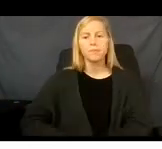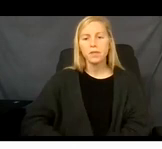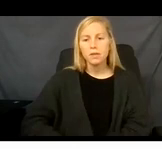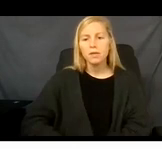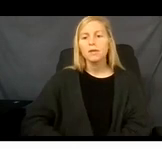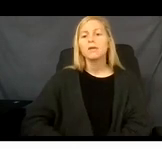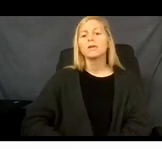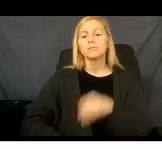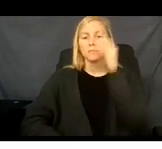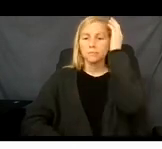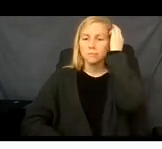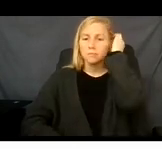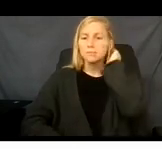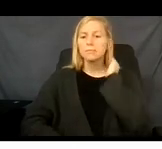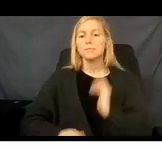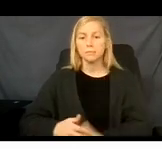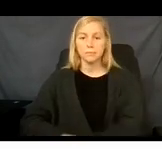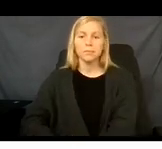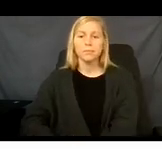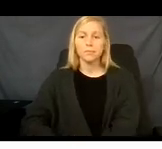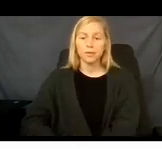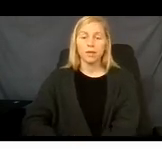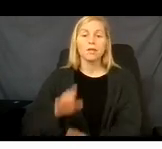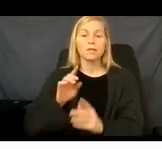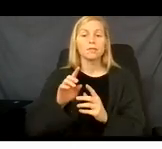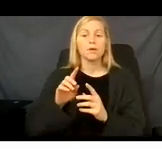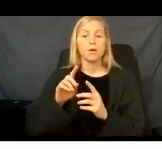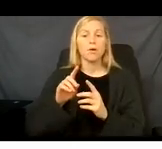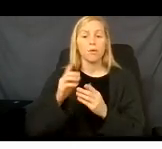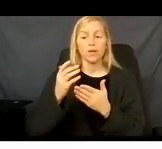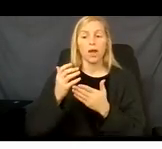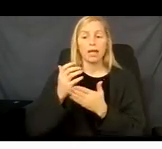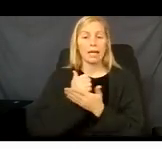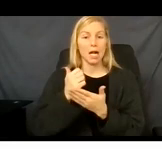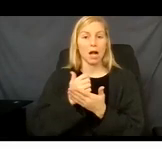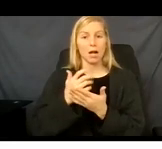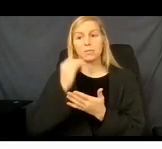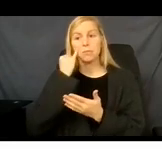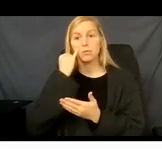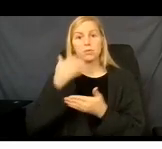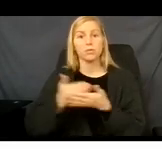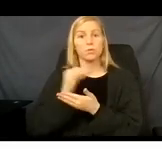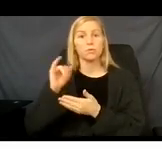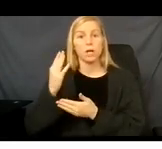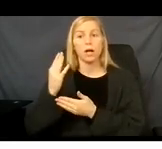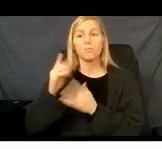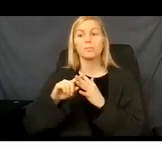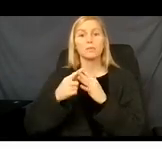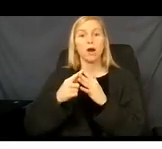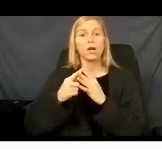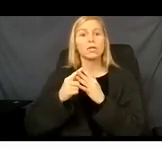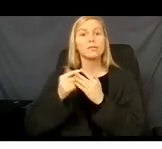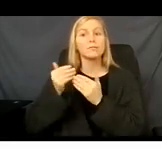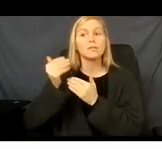the year. And then when you stop to earn that income, you come back on your application and report a new